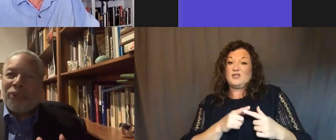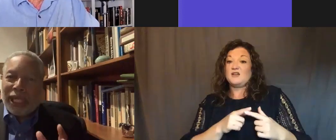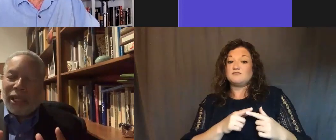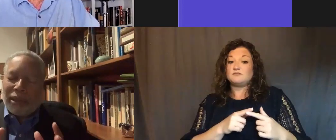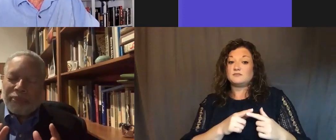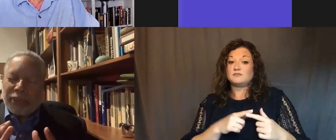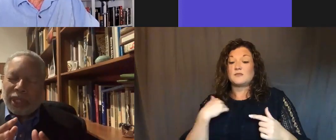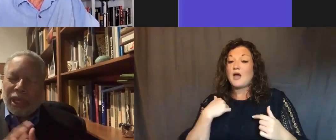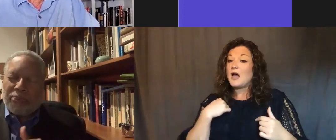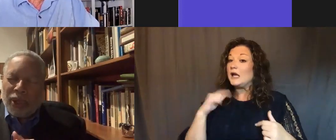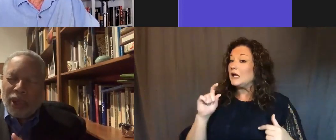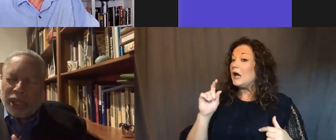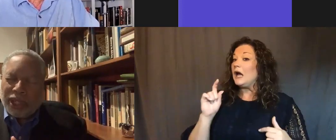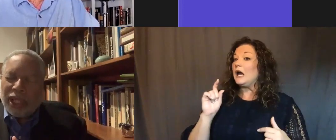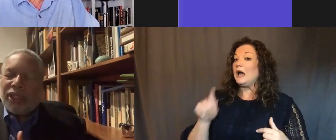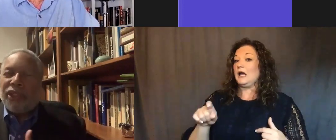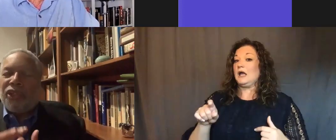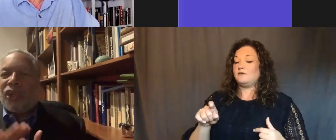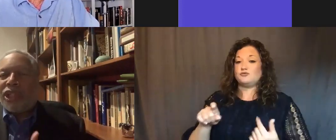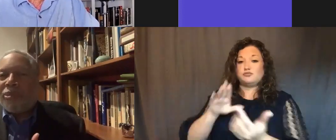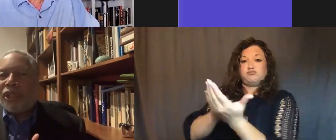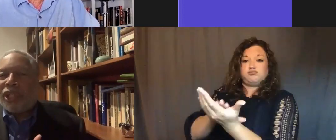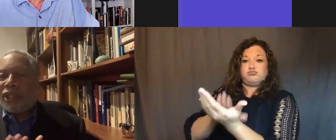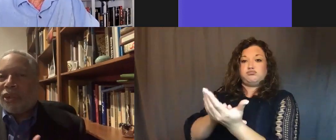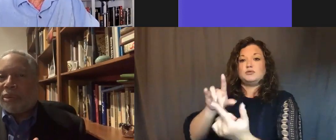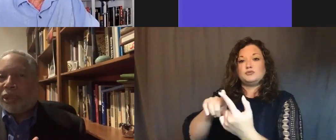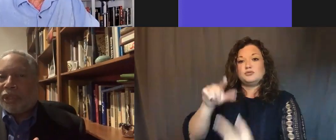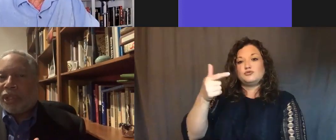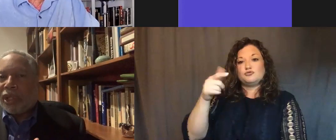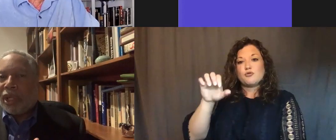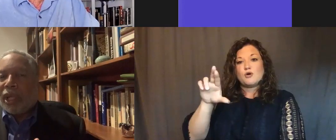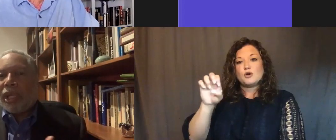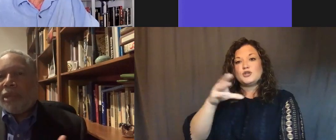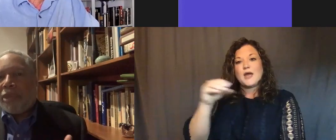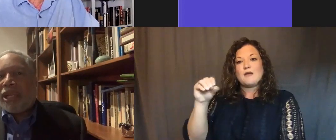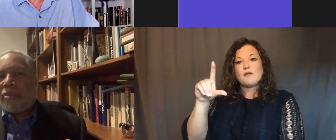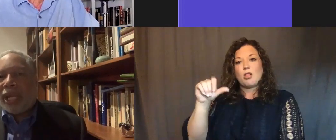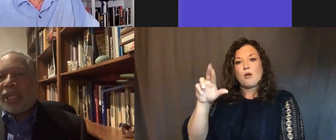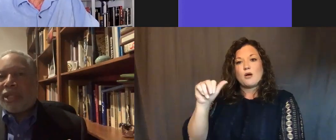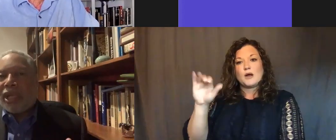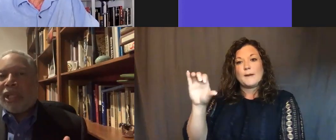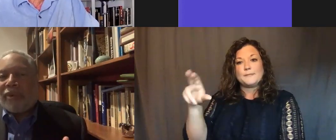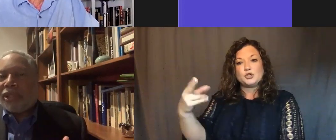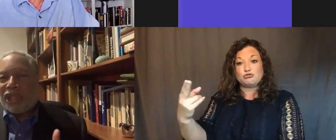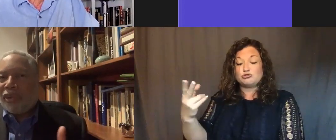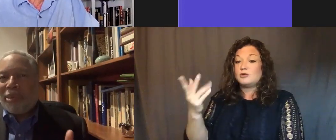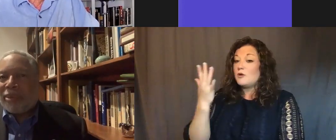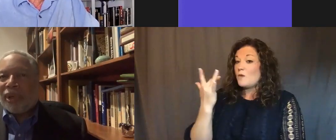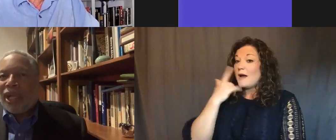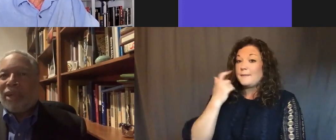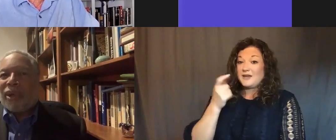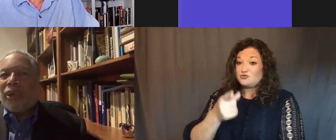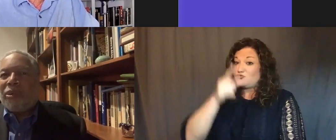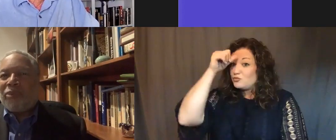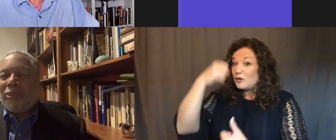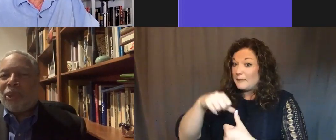applause to George Bush and to Laura Bush. In many ways, there was, as you remember,